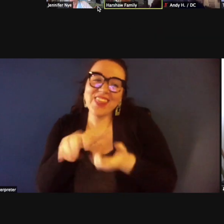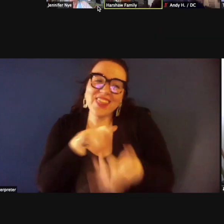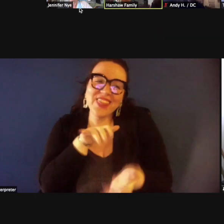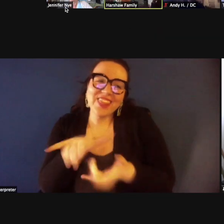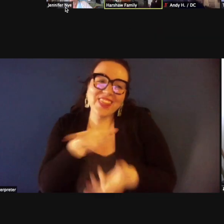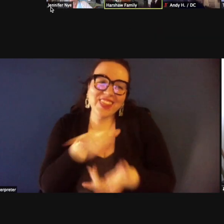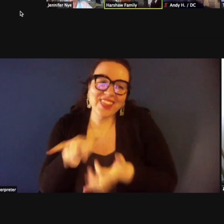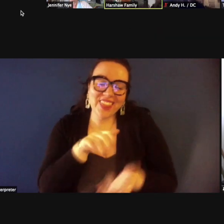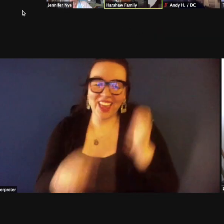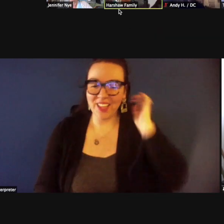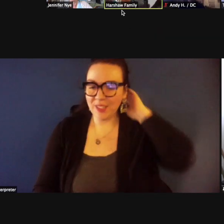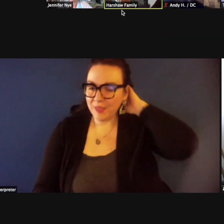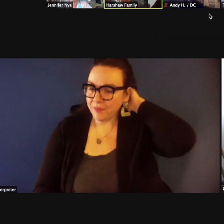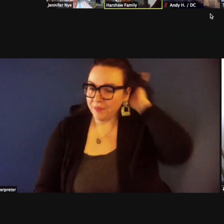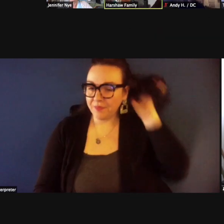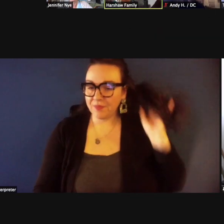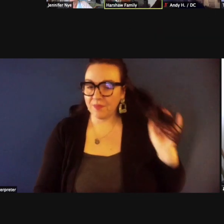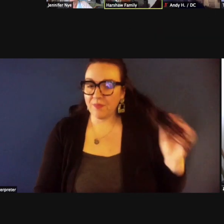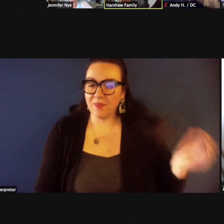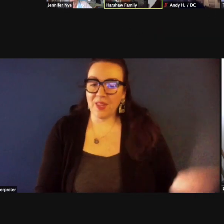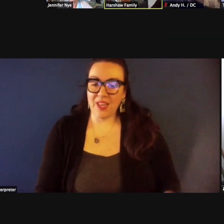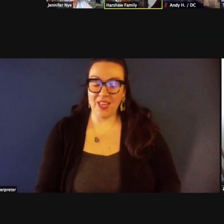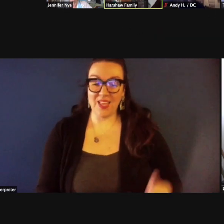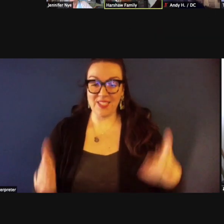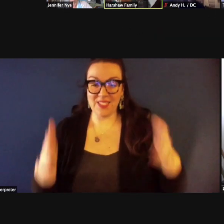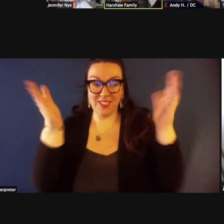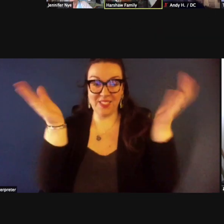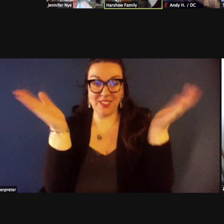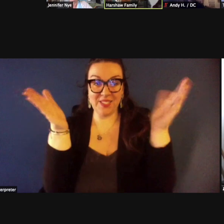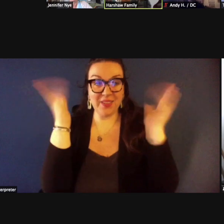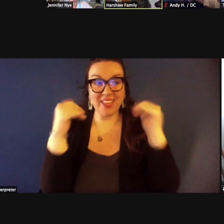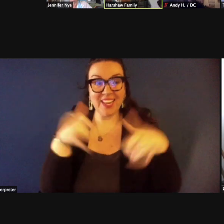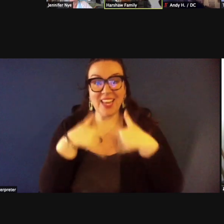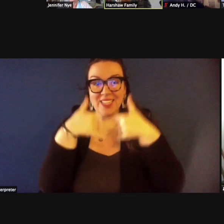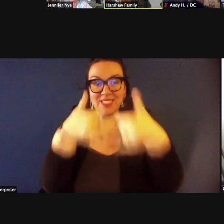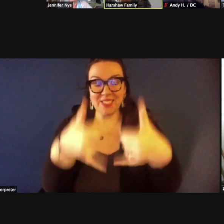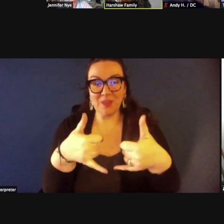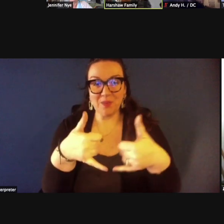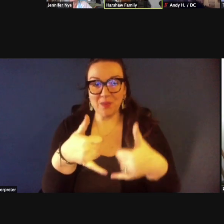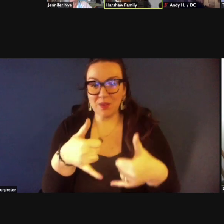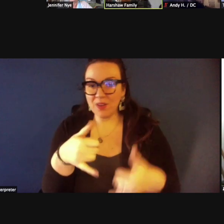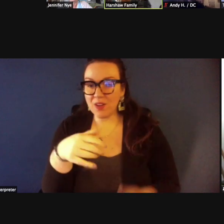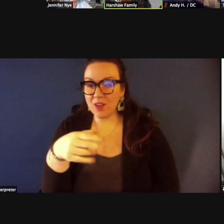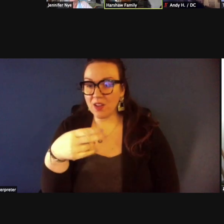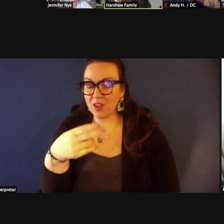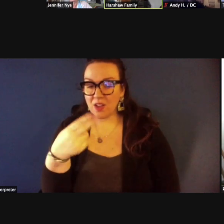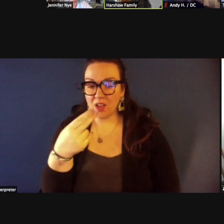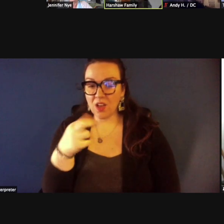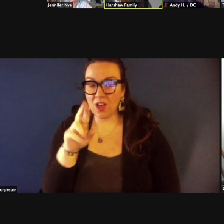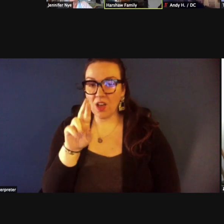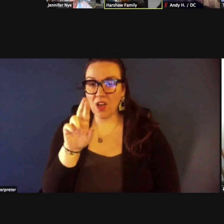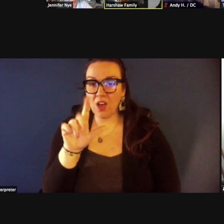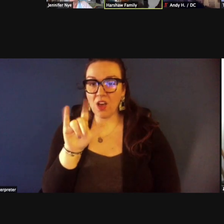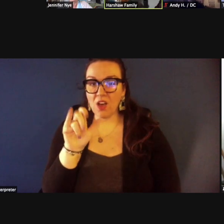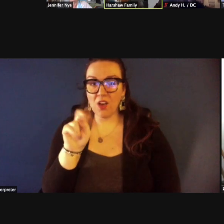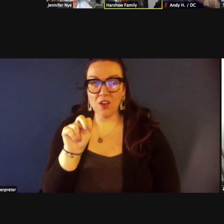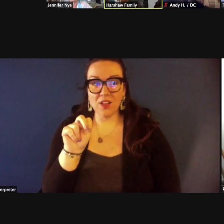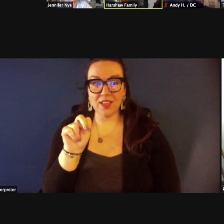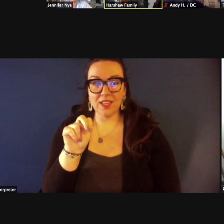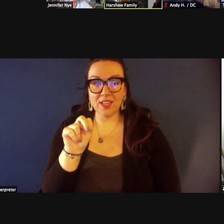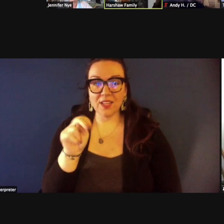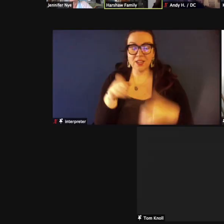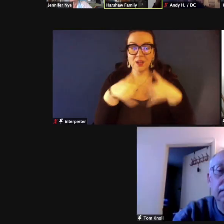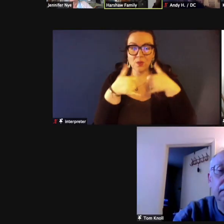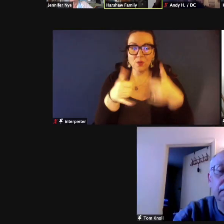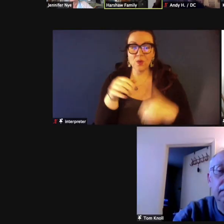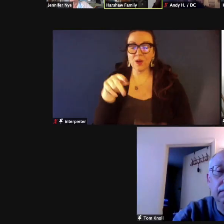all right so so the next award is going to be the harlan okey award and tom pastor tom knoll is going to